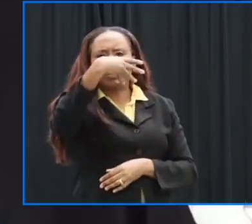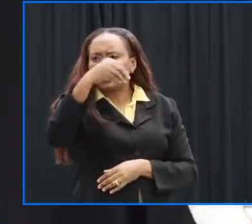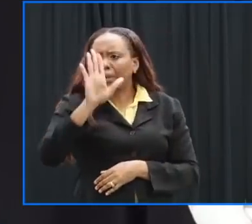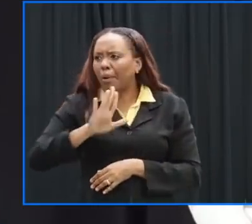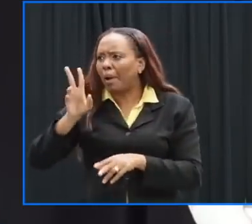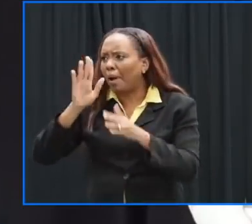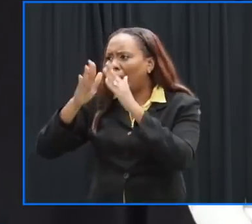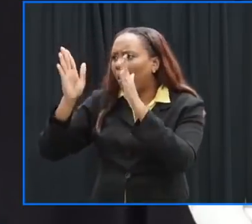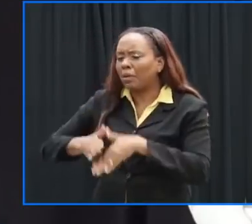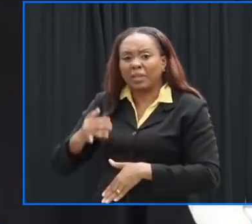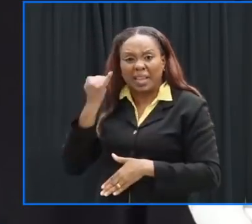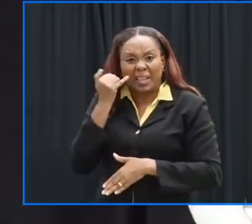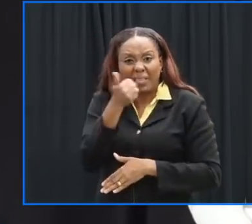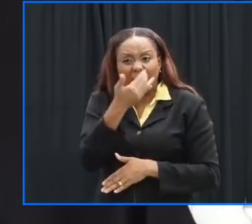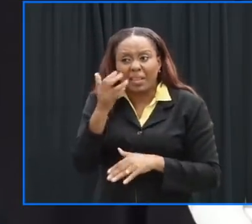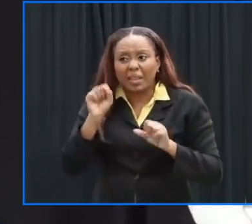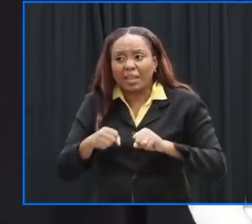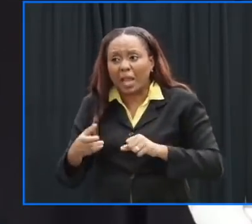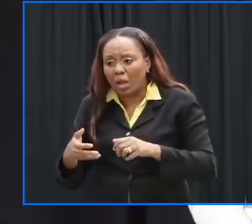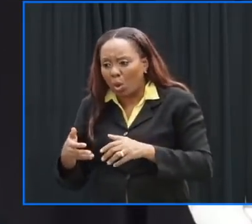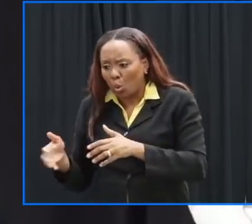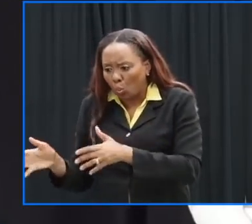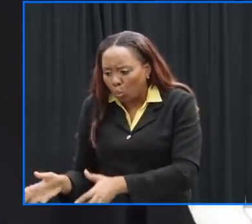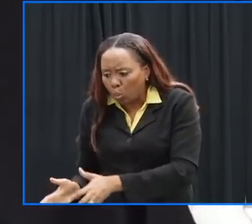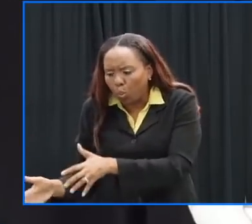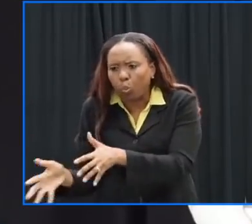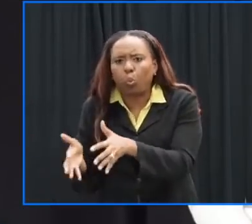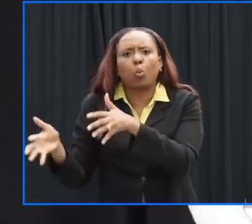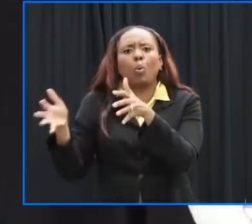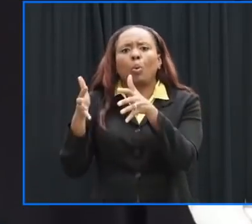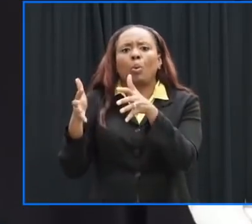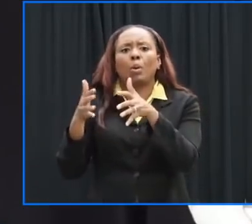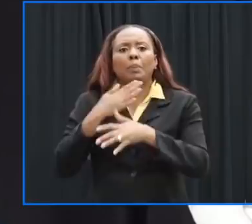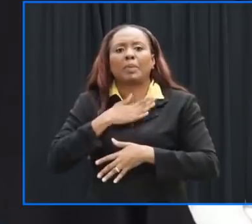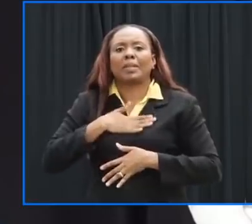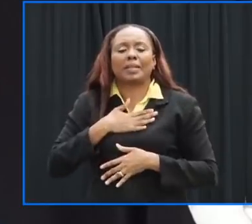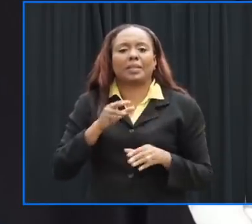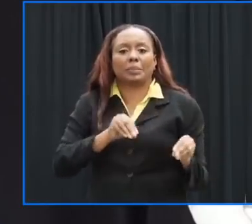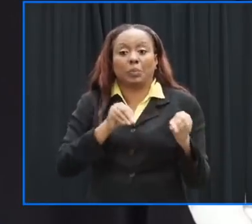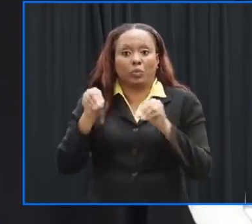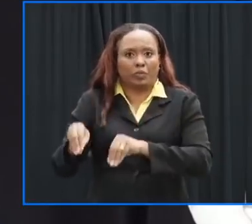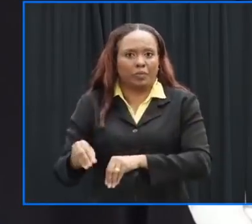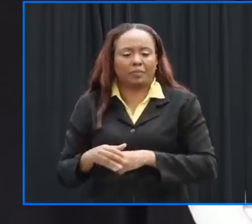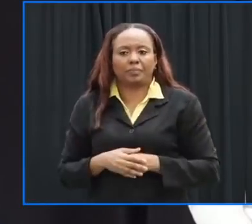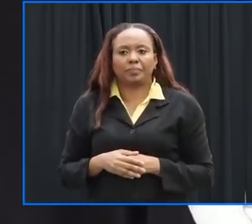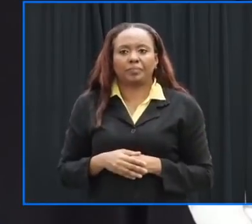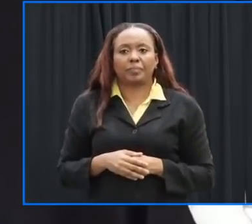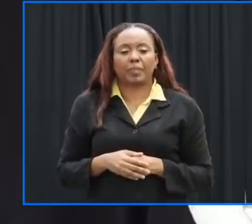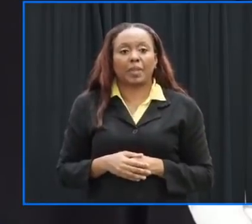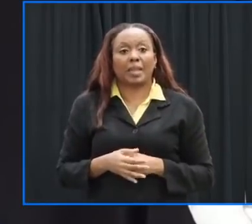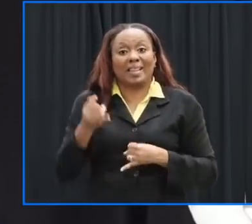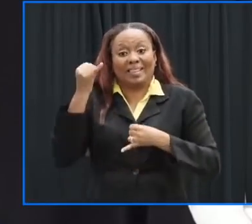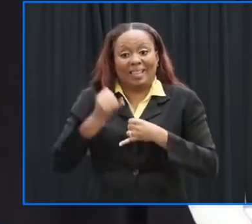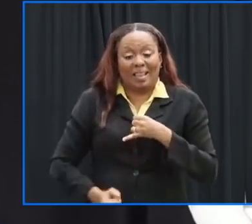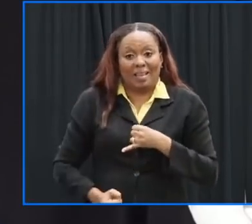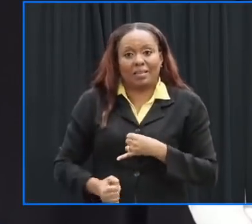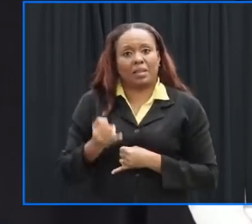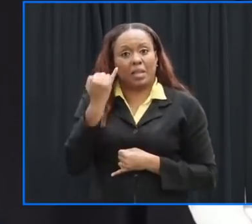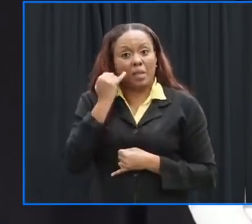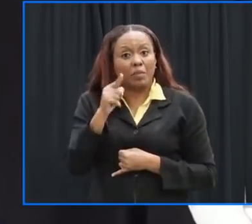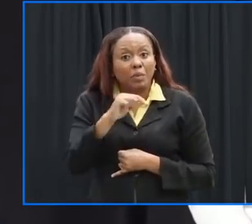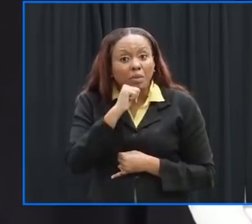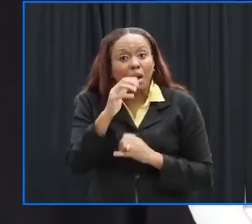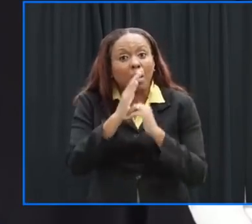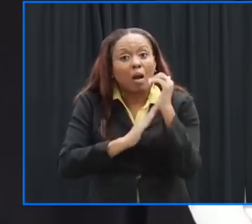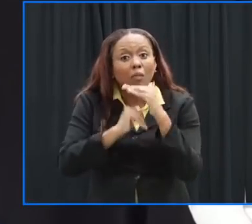literally cause that kind of damage and finally i repeat if you are not comfortable where you are we